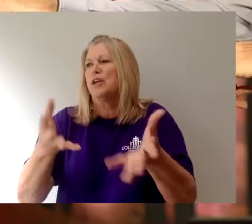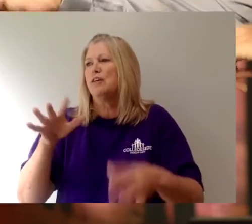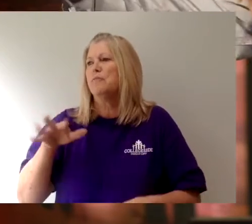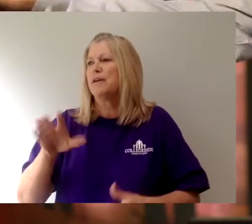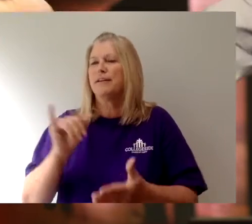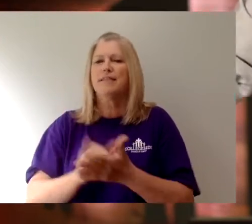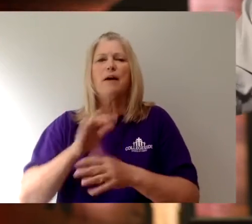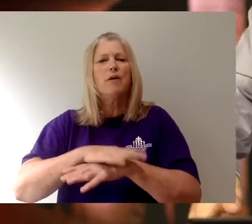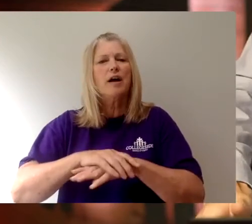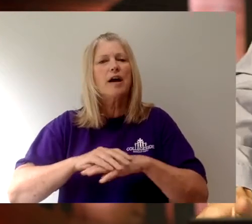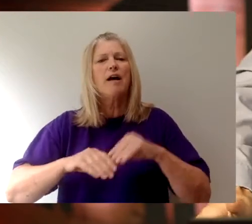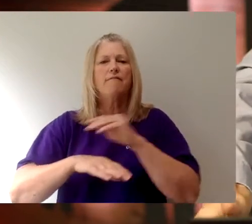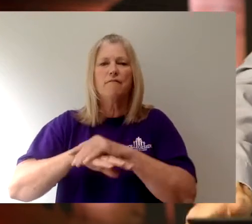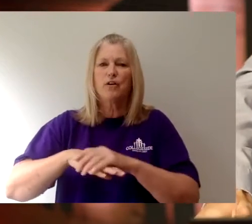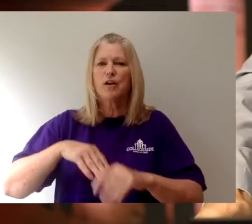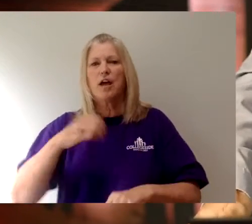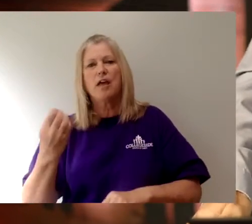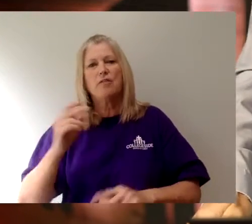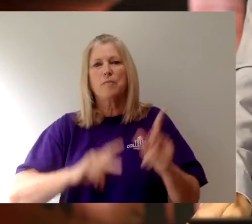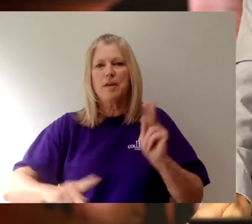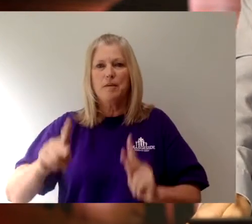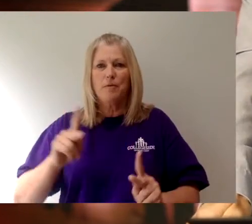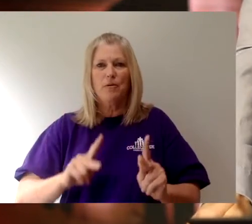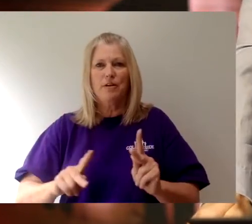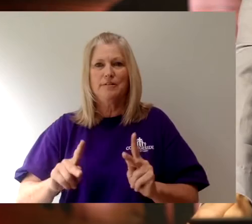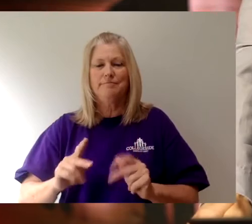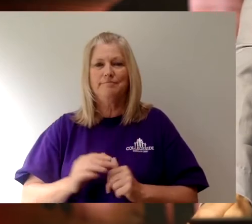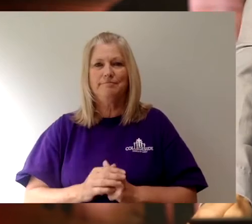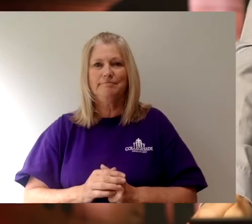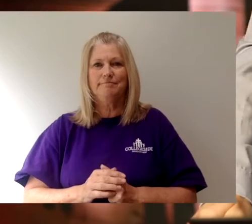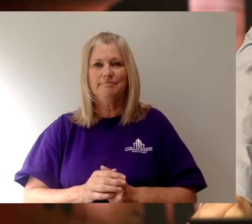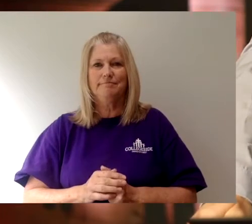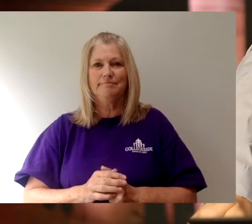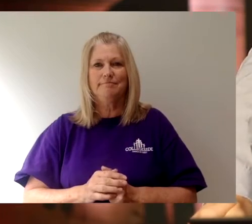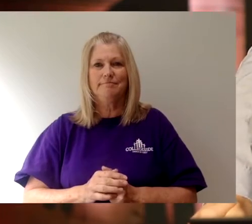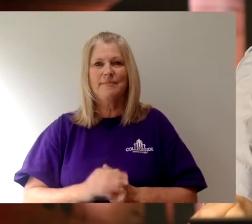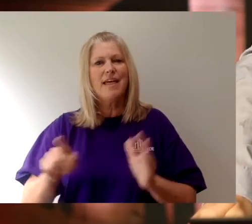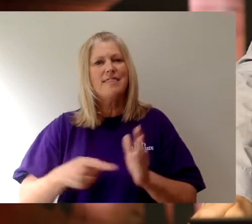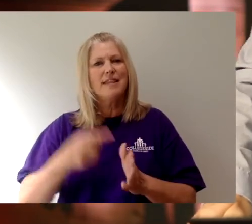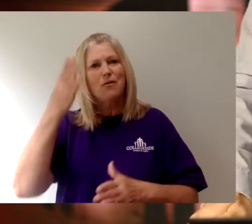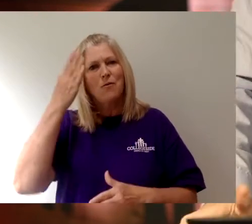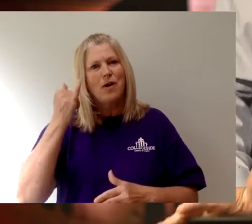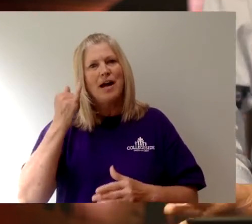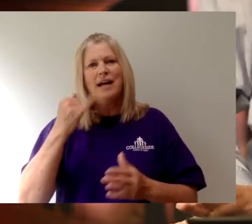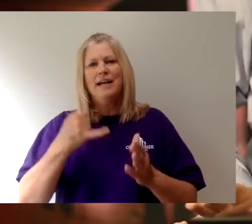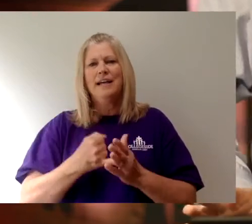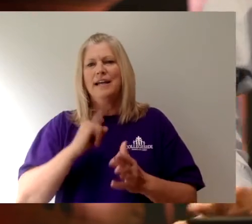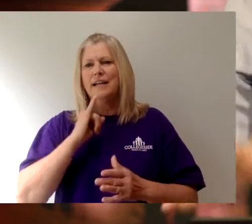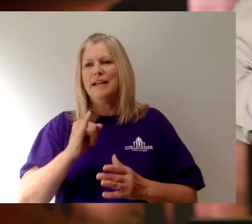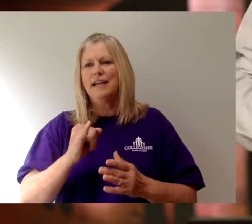would comfort other people. This is why it's so incredibly